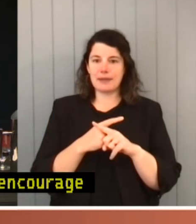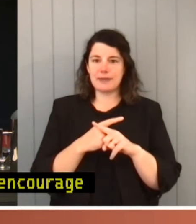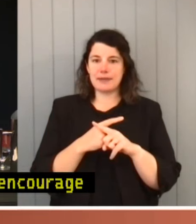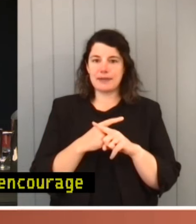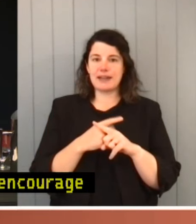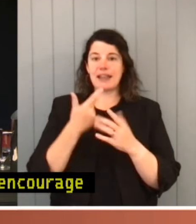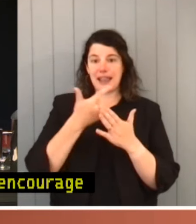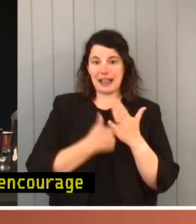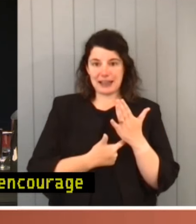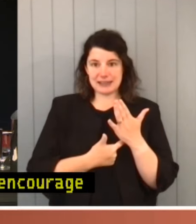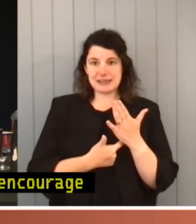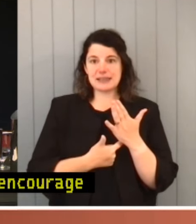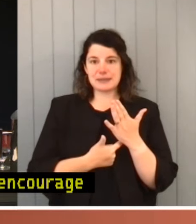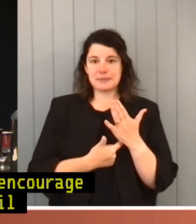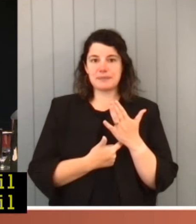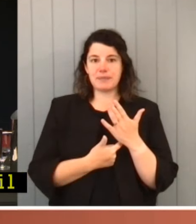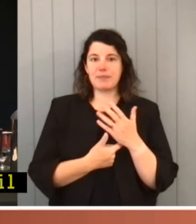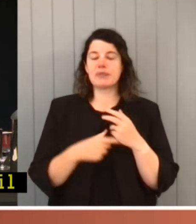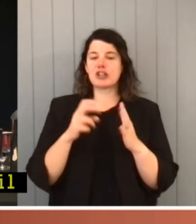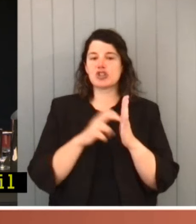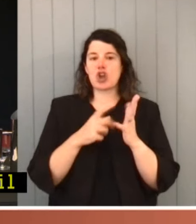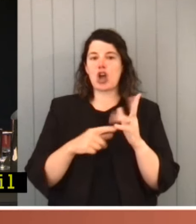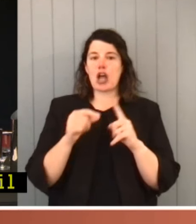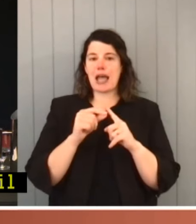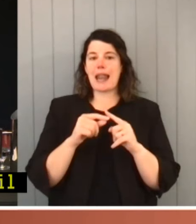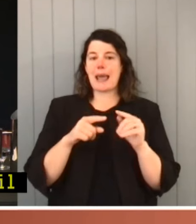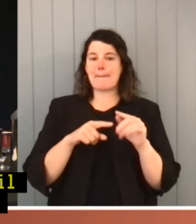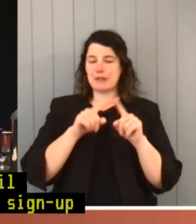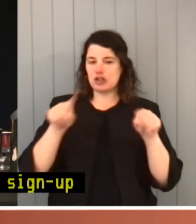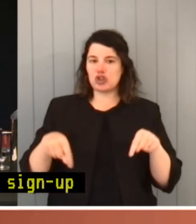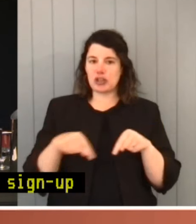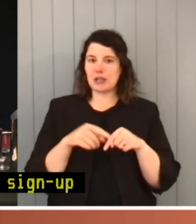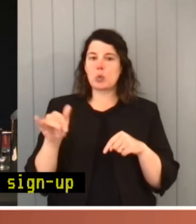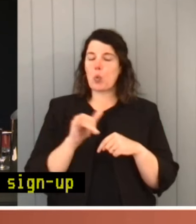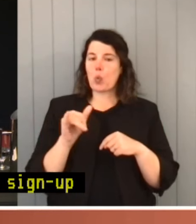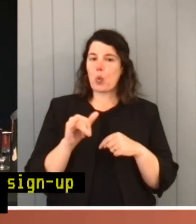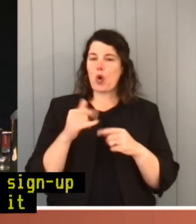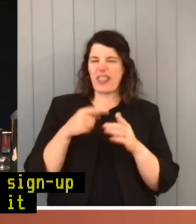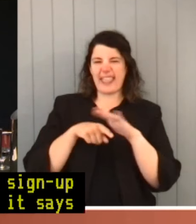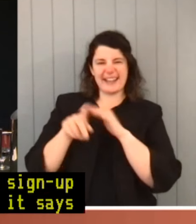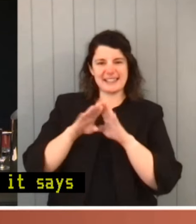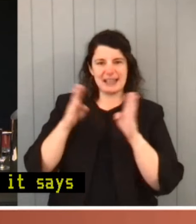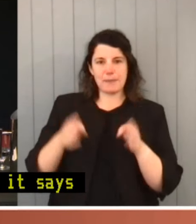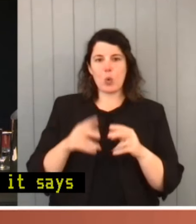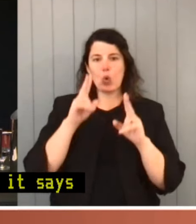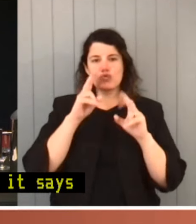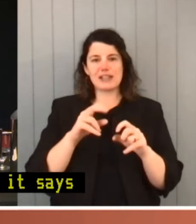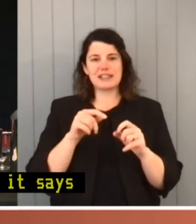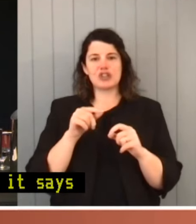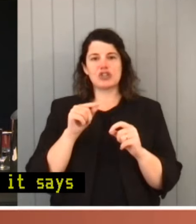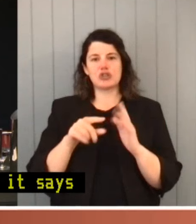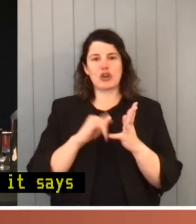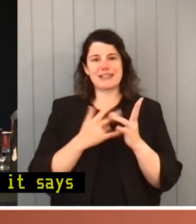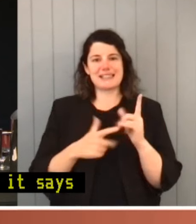There's a sign up sheet at the exit table or it says here you can also email us at research.sen at aph.gov